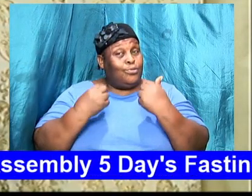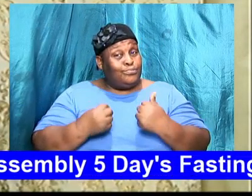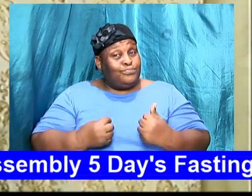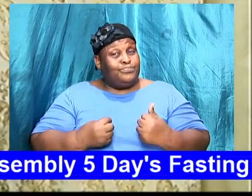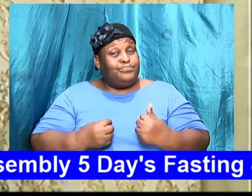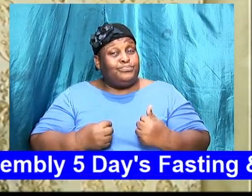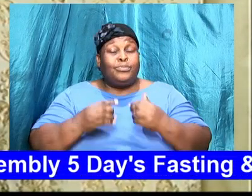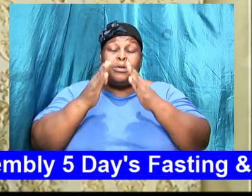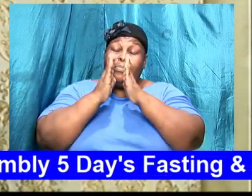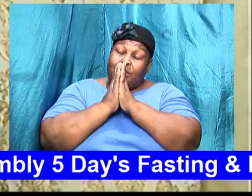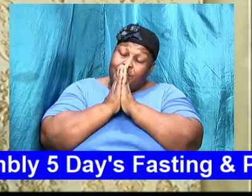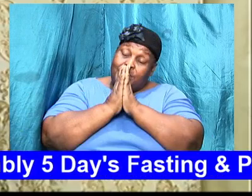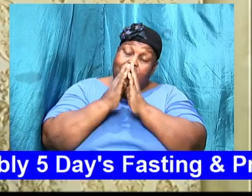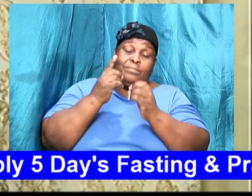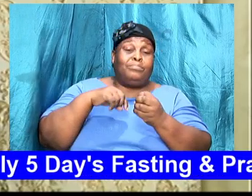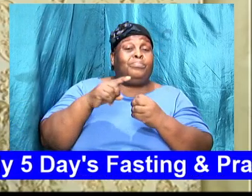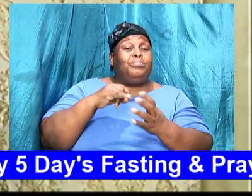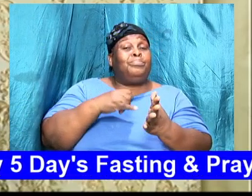we pray about it